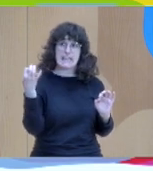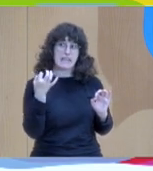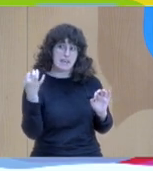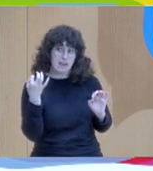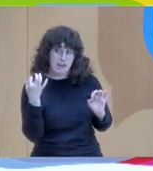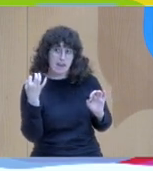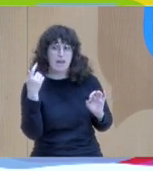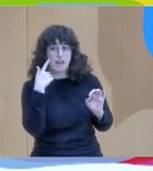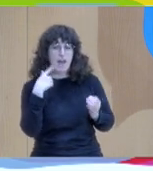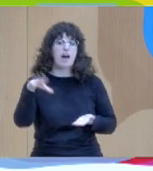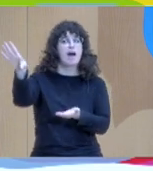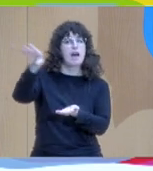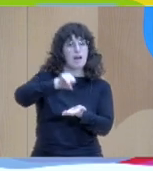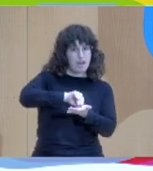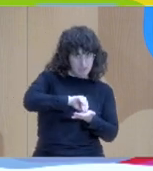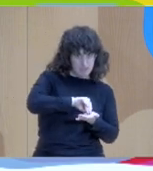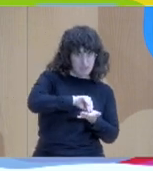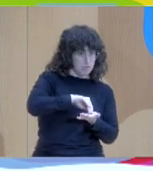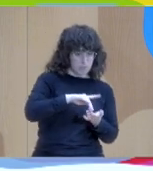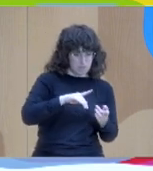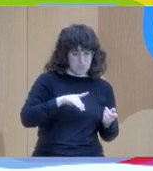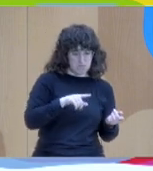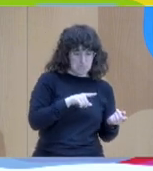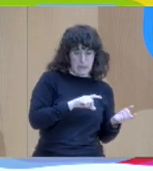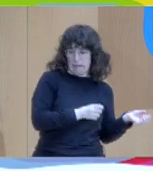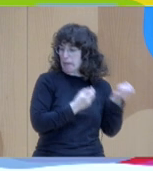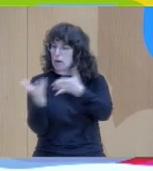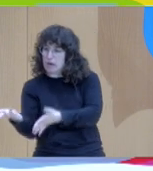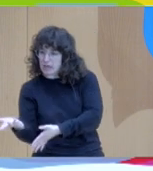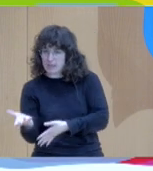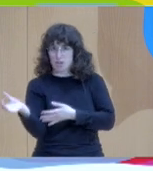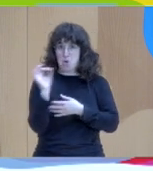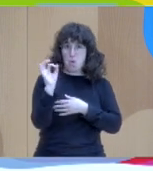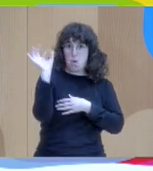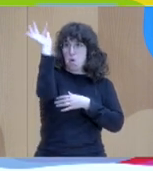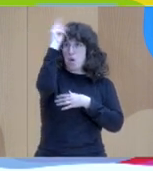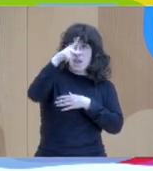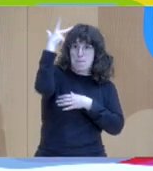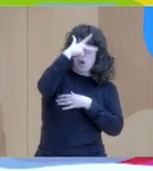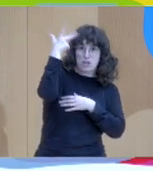any hypothesis you don't bring any plans you don't bring any interpretations